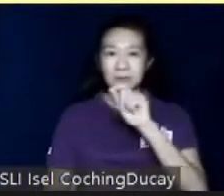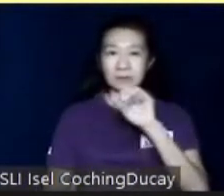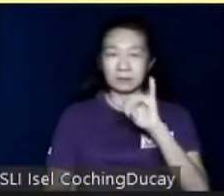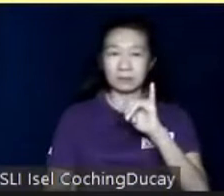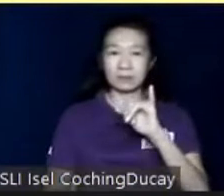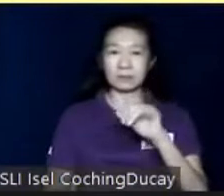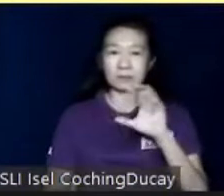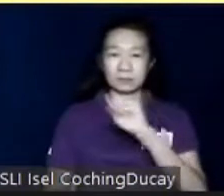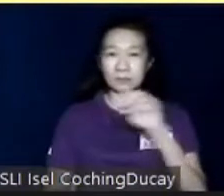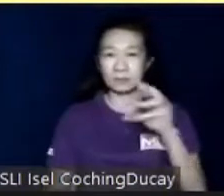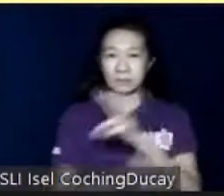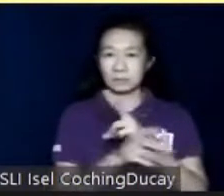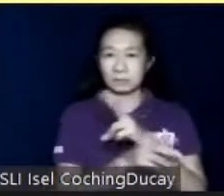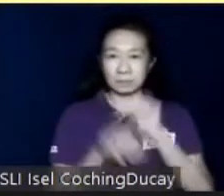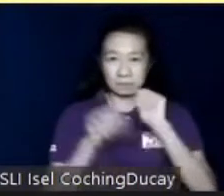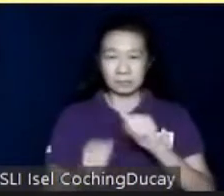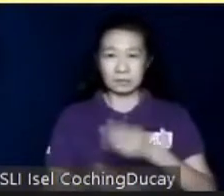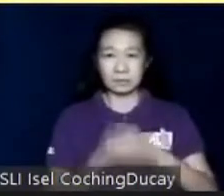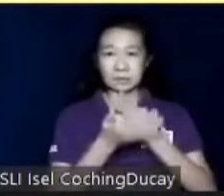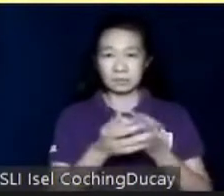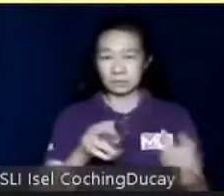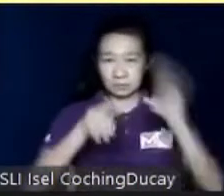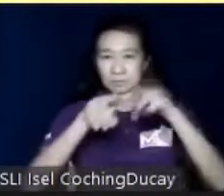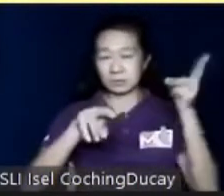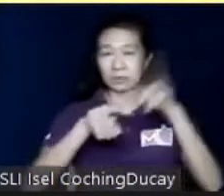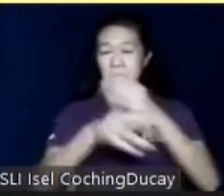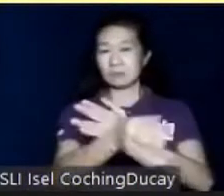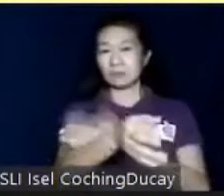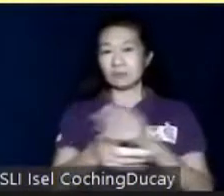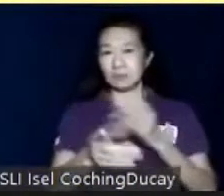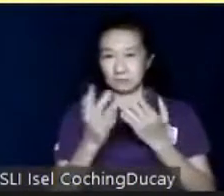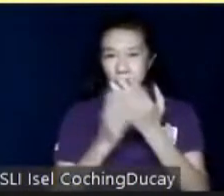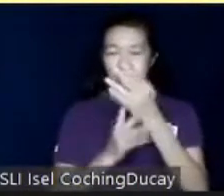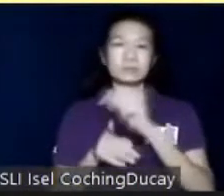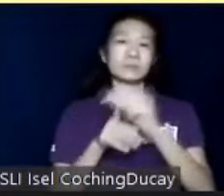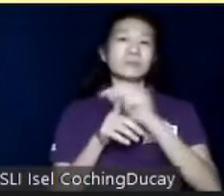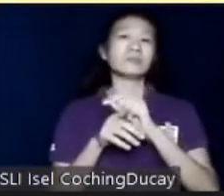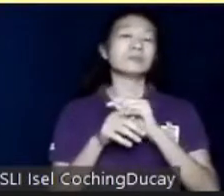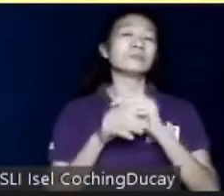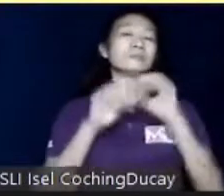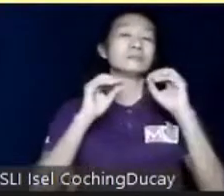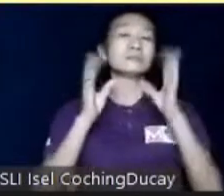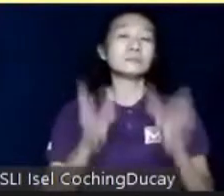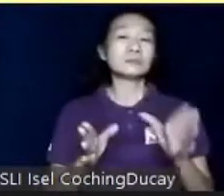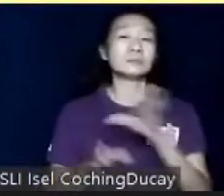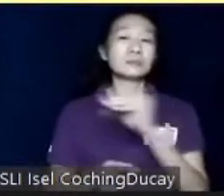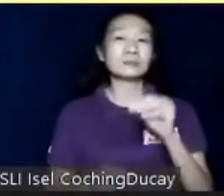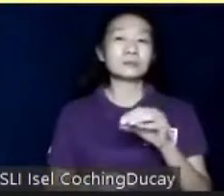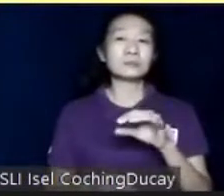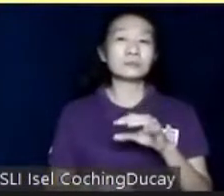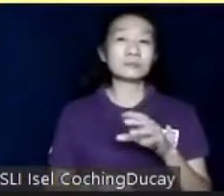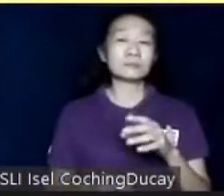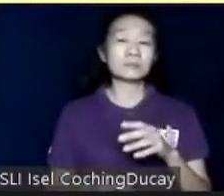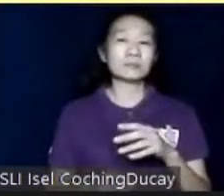help us be able to scale our program through training, mentorship, and I am crossing my